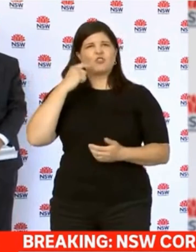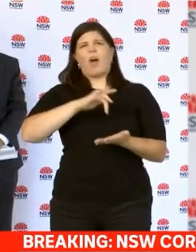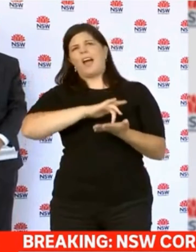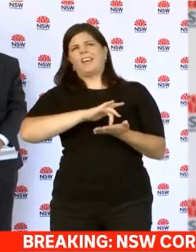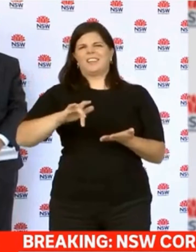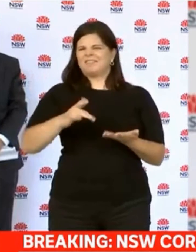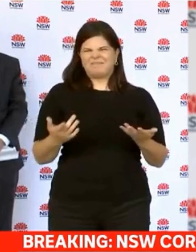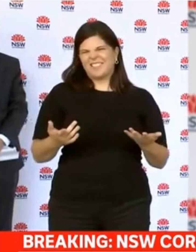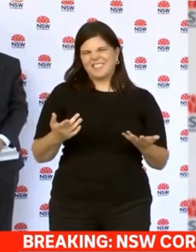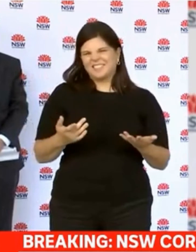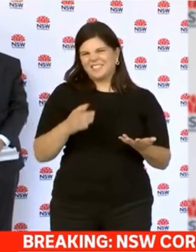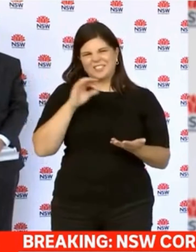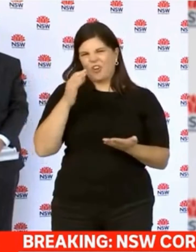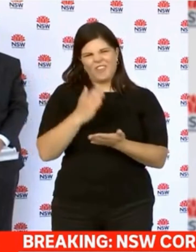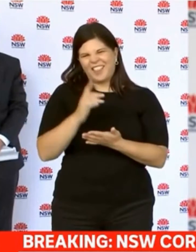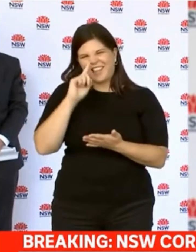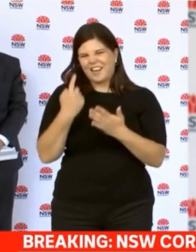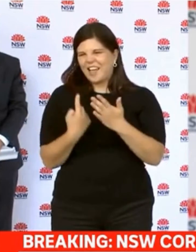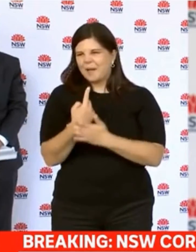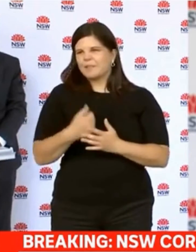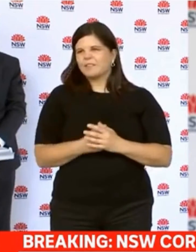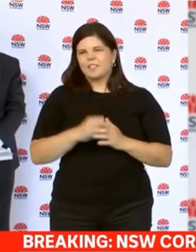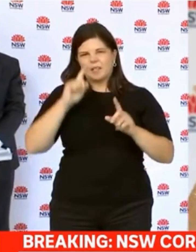but it's not realistic. What we should...